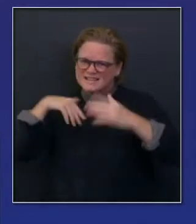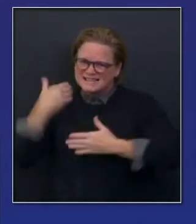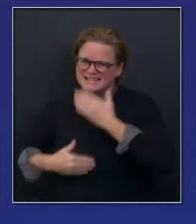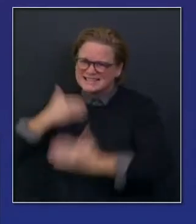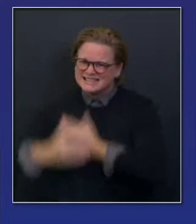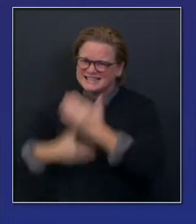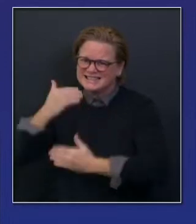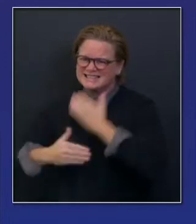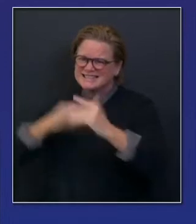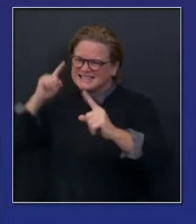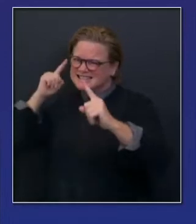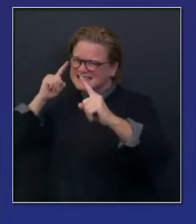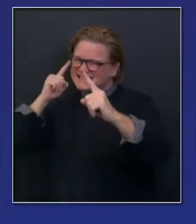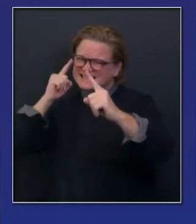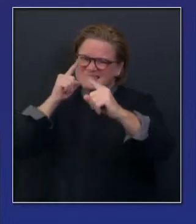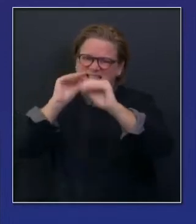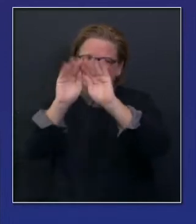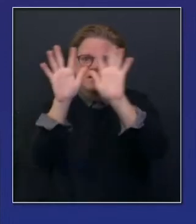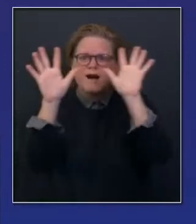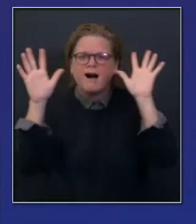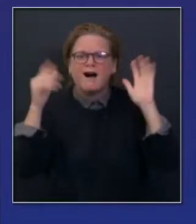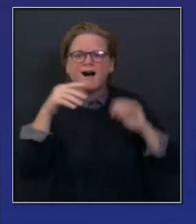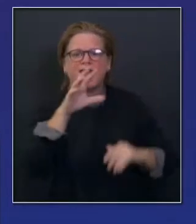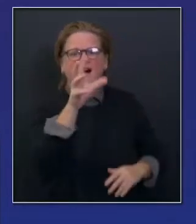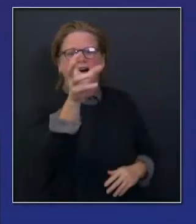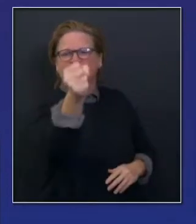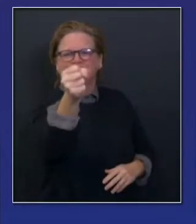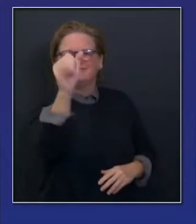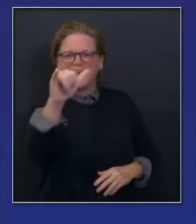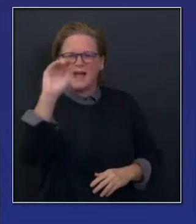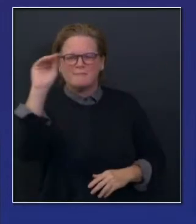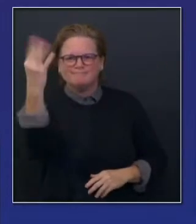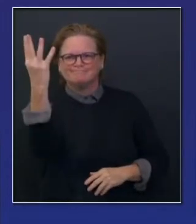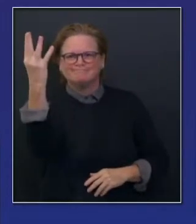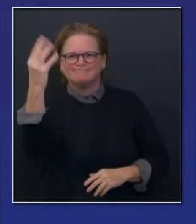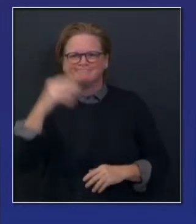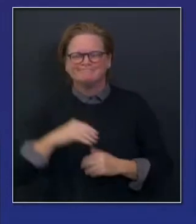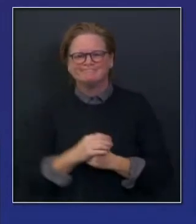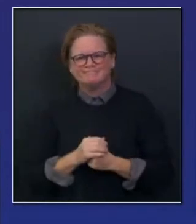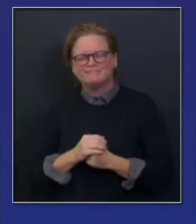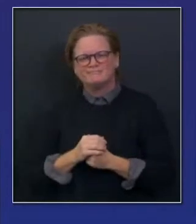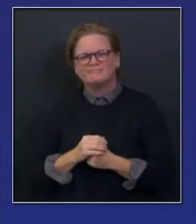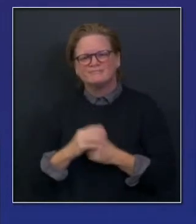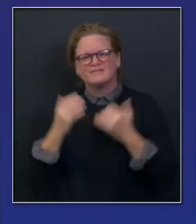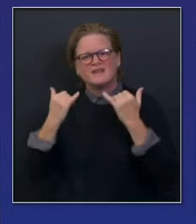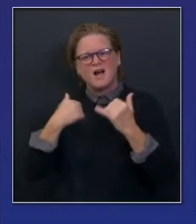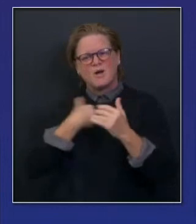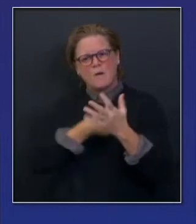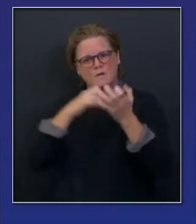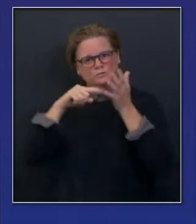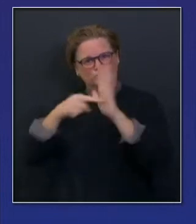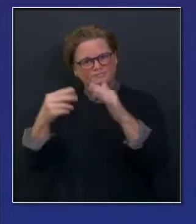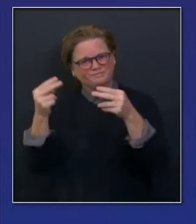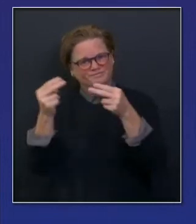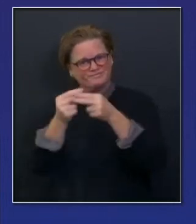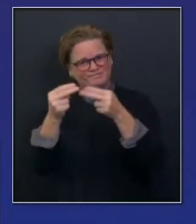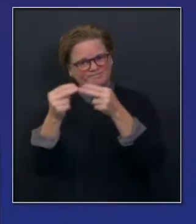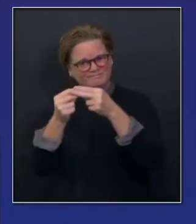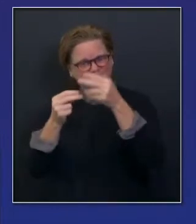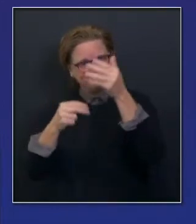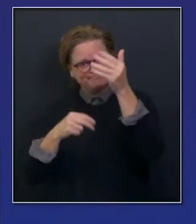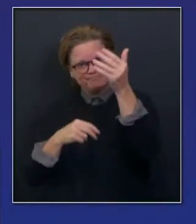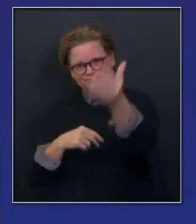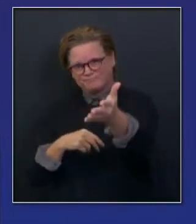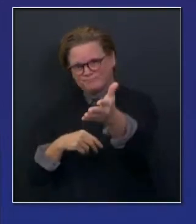urgent moment since the beginning of this pandemic. Let me underscore why. You can see the case numbers here running